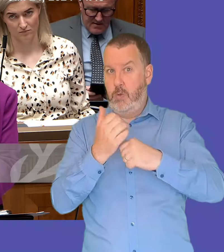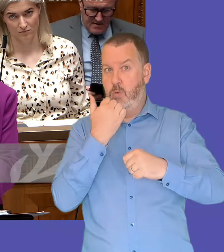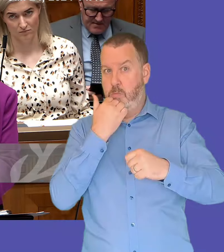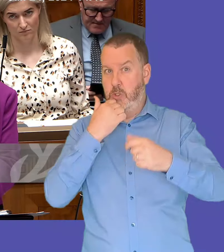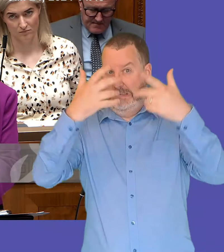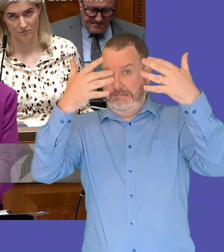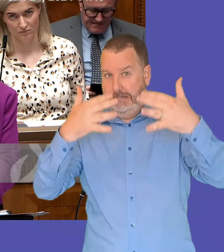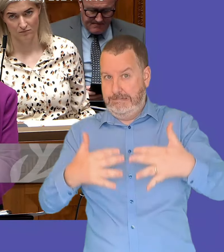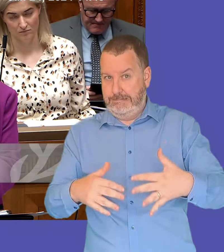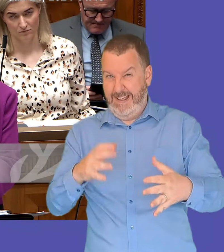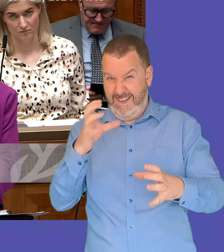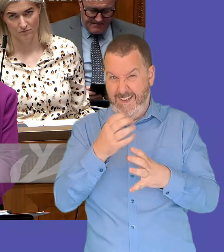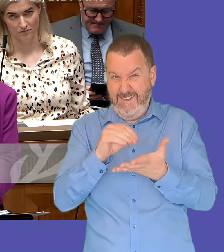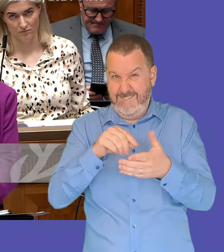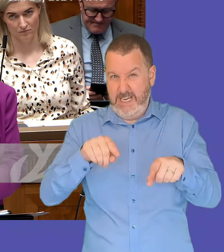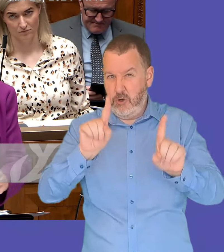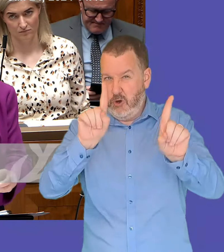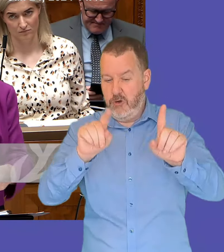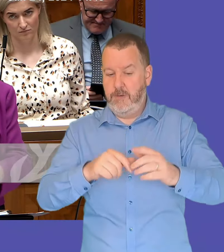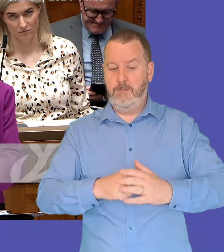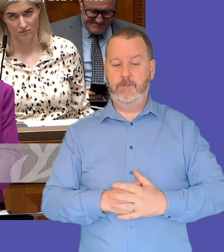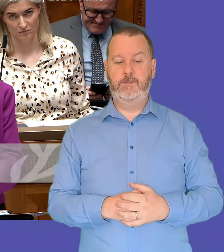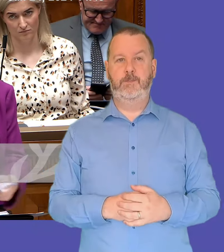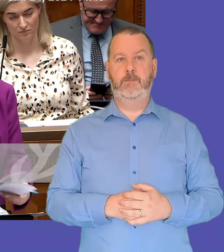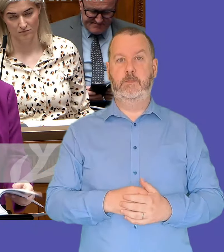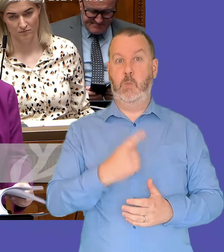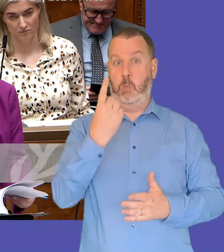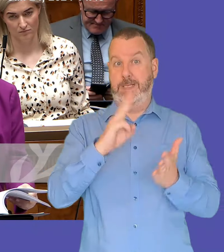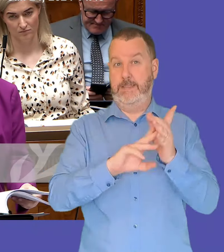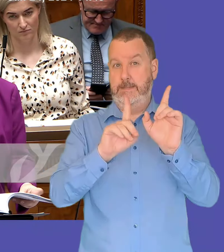two seconds